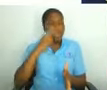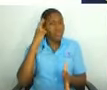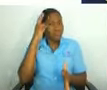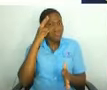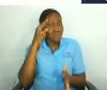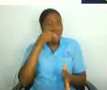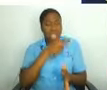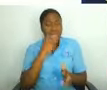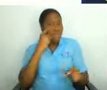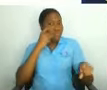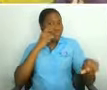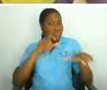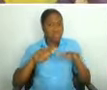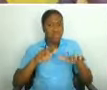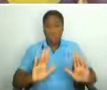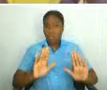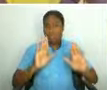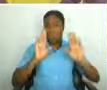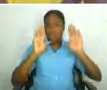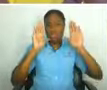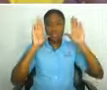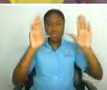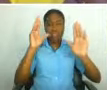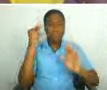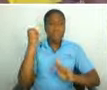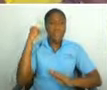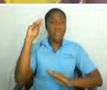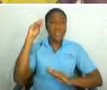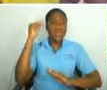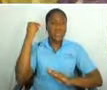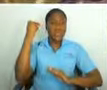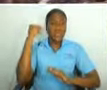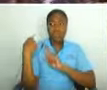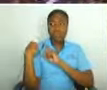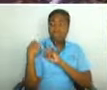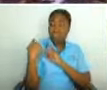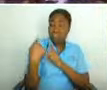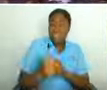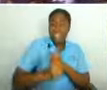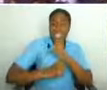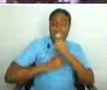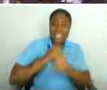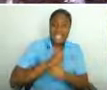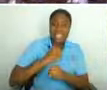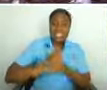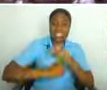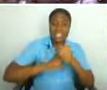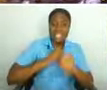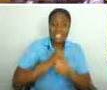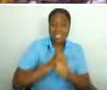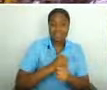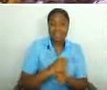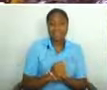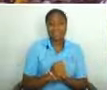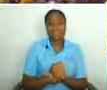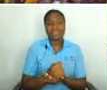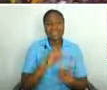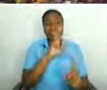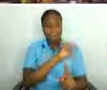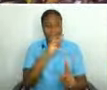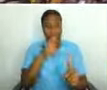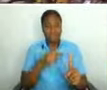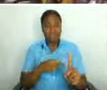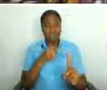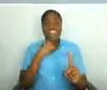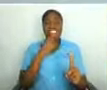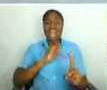awesome and iconic career in music over these many years. I am very proud to say I was born in Trinidad and